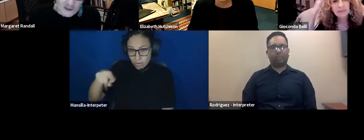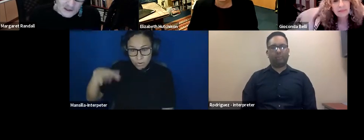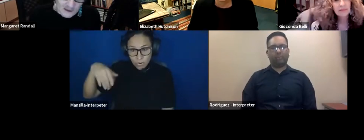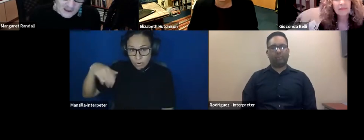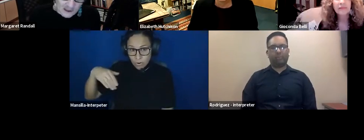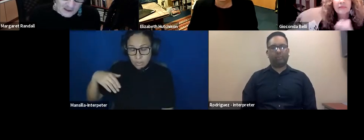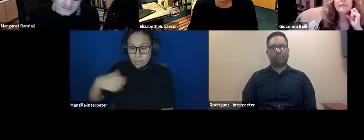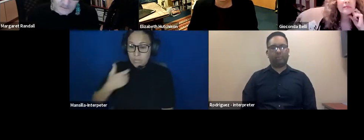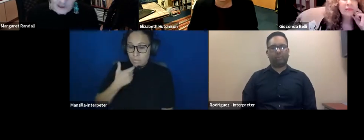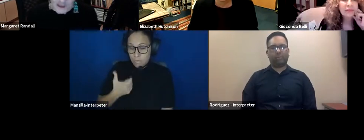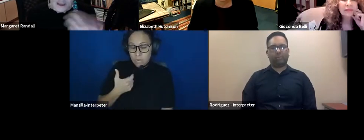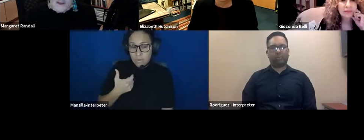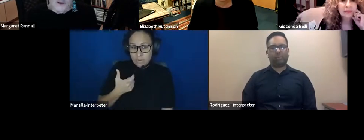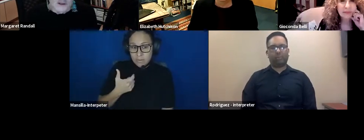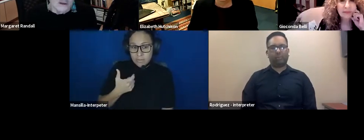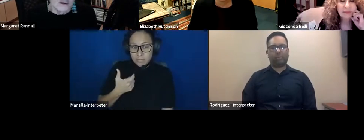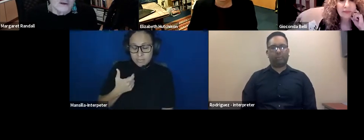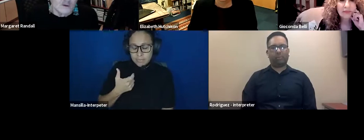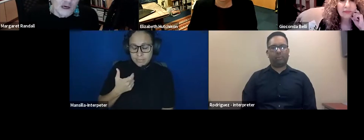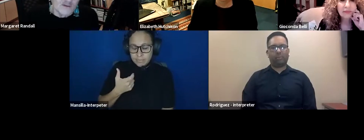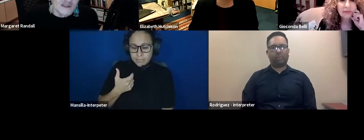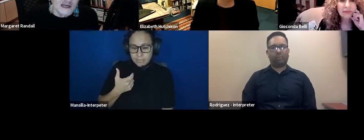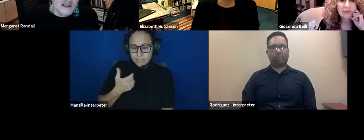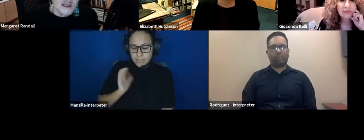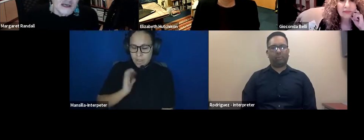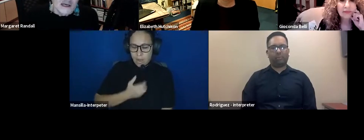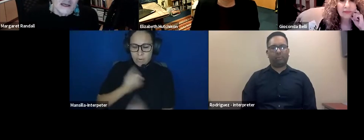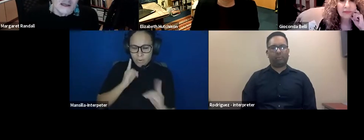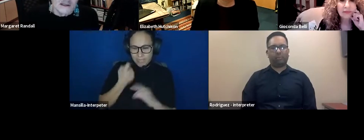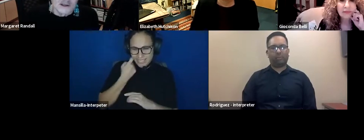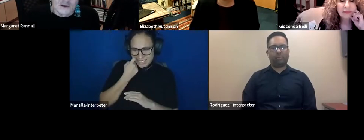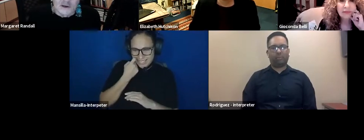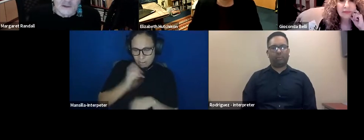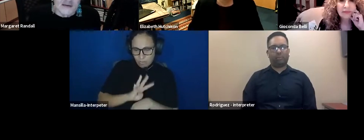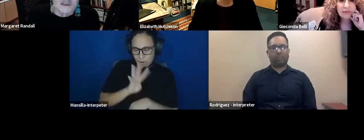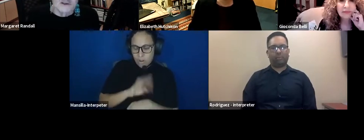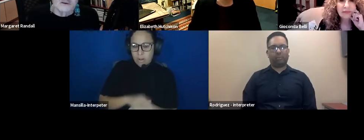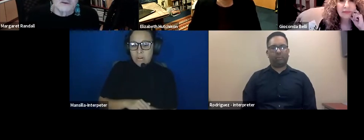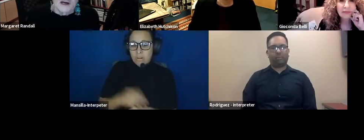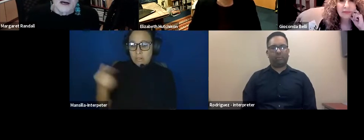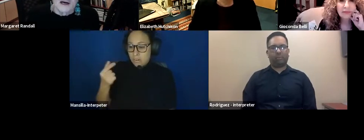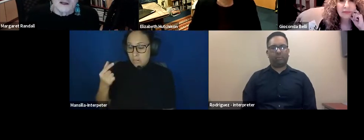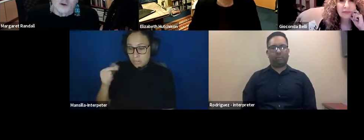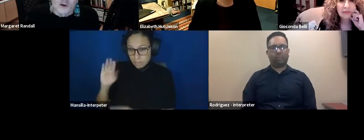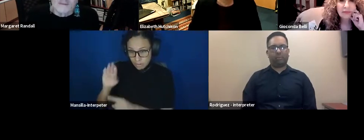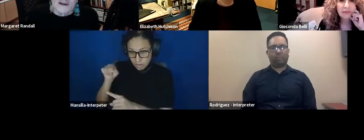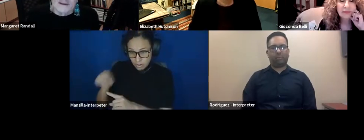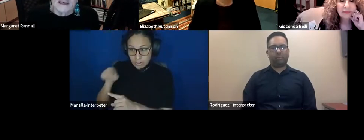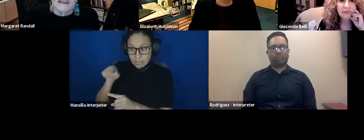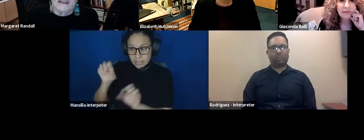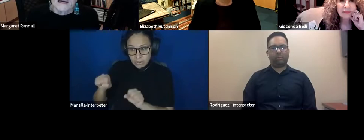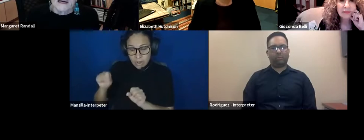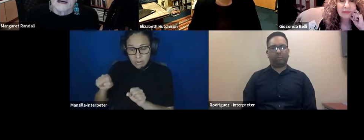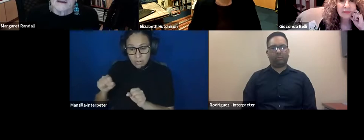to tune into the, to the, to our conversation, Giaconda was able to talk about